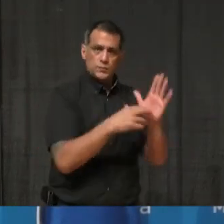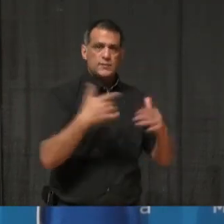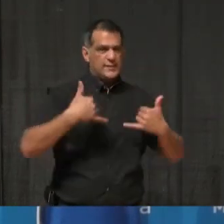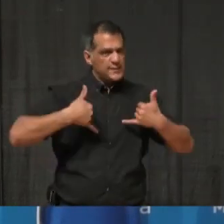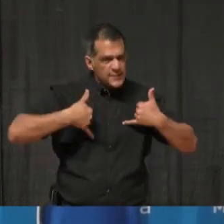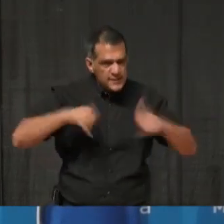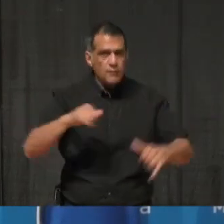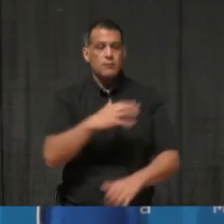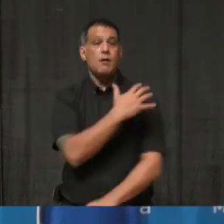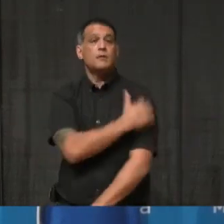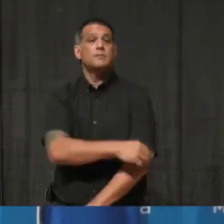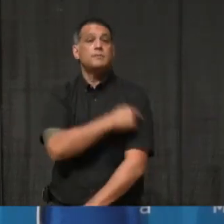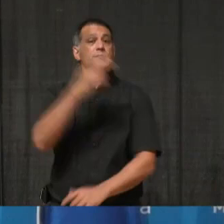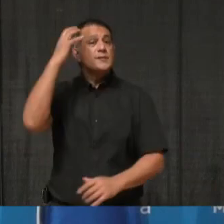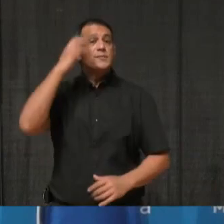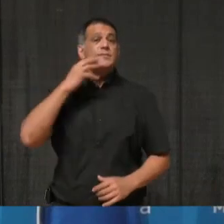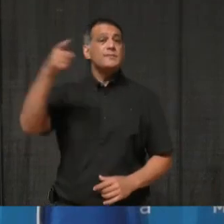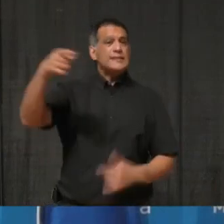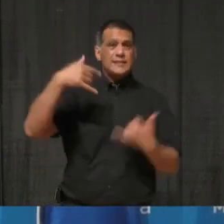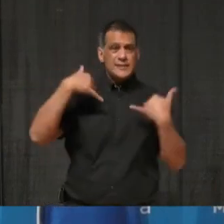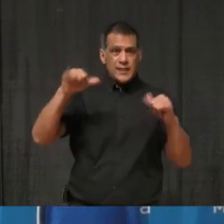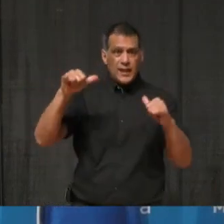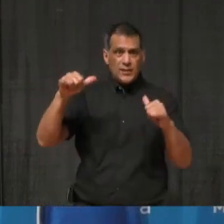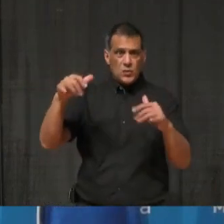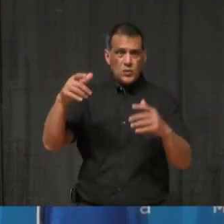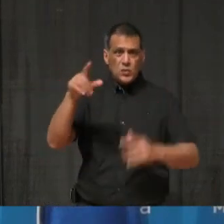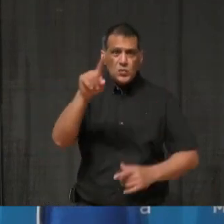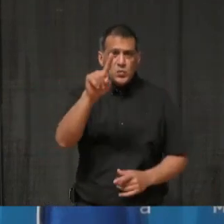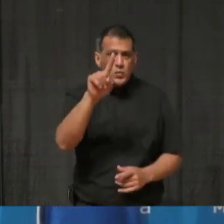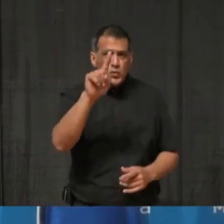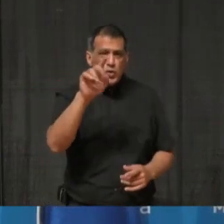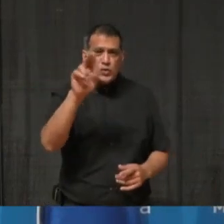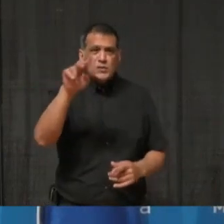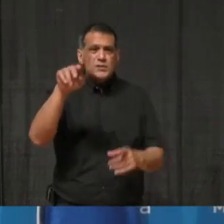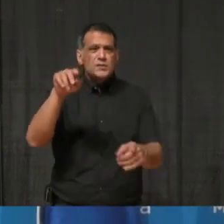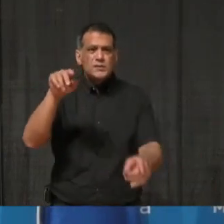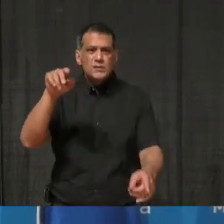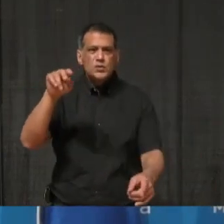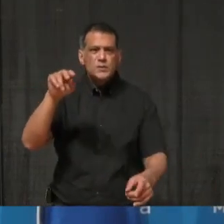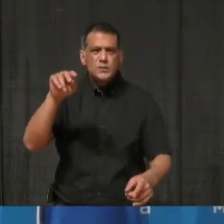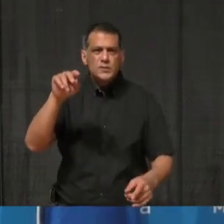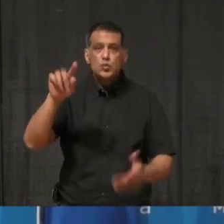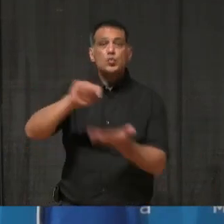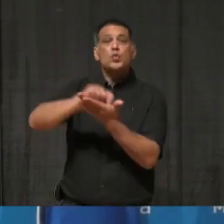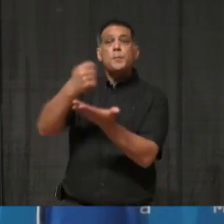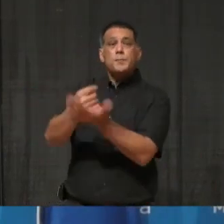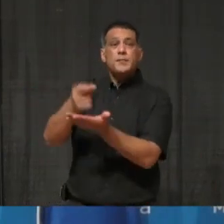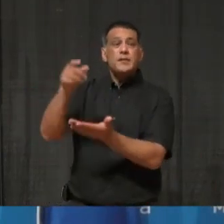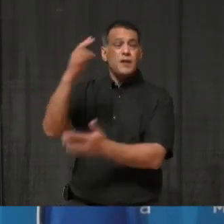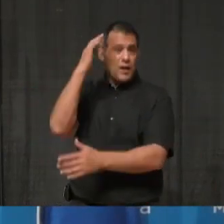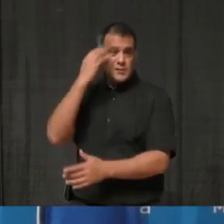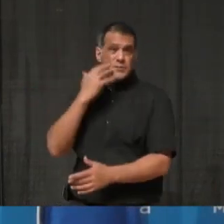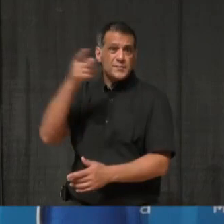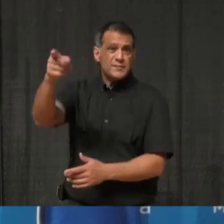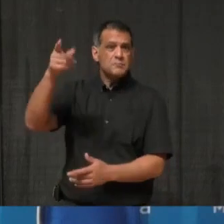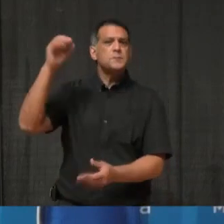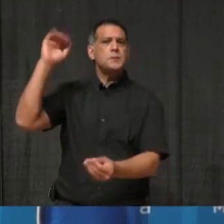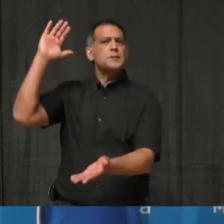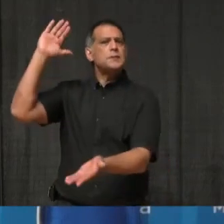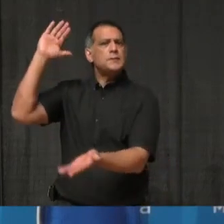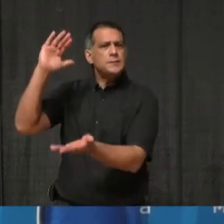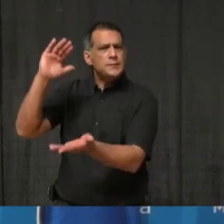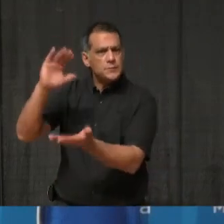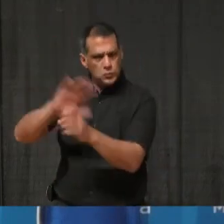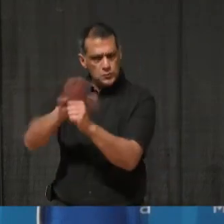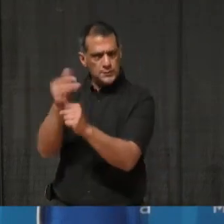precarious situation. Trillium has seen a slight decrease in the number of COVID hospitalizations since last